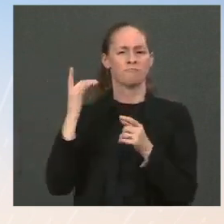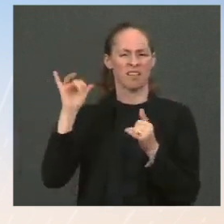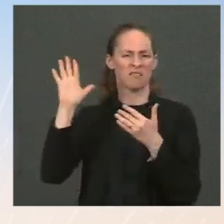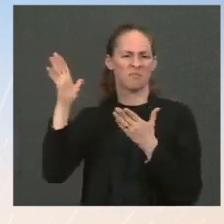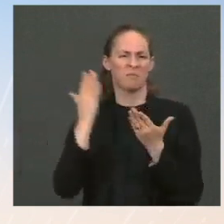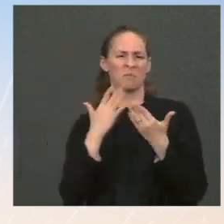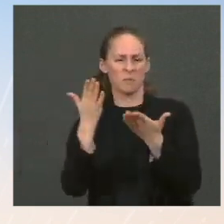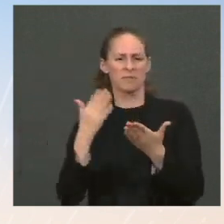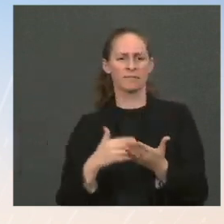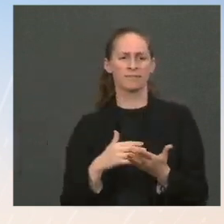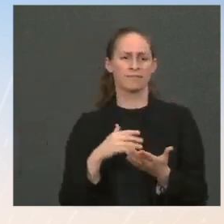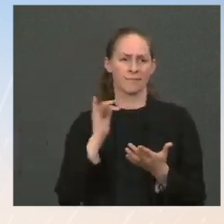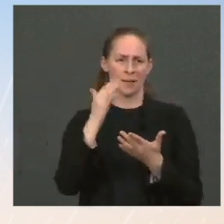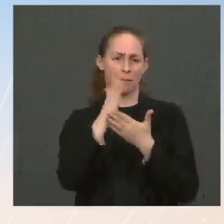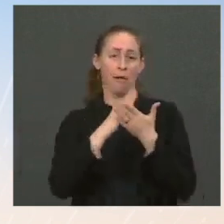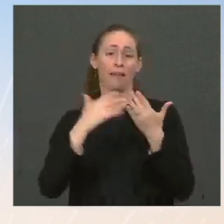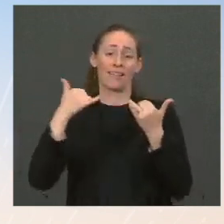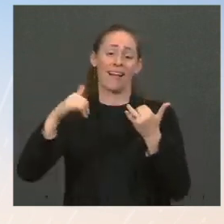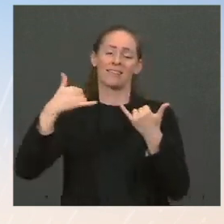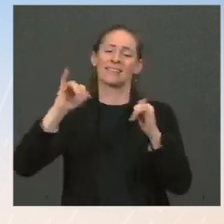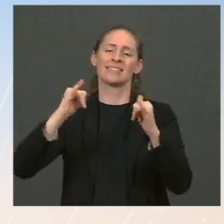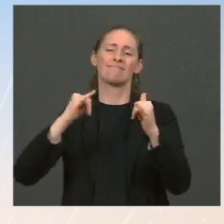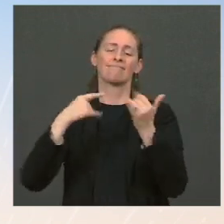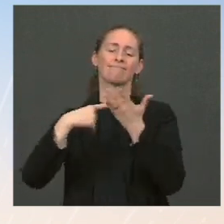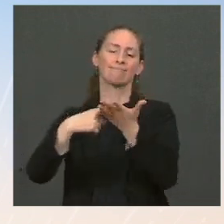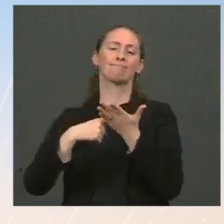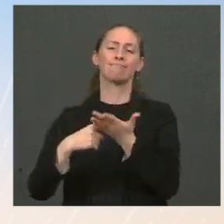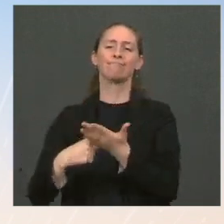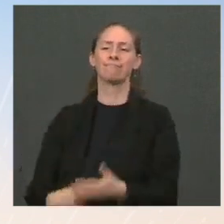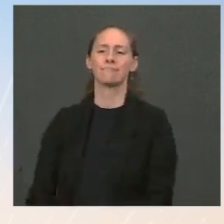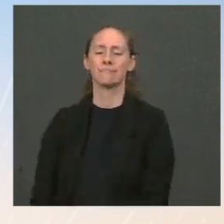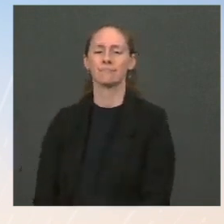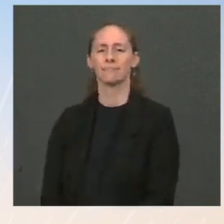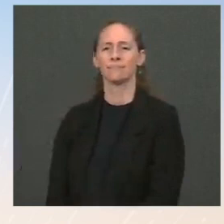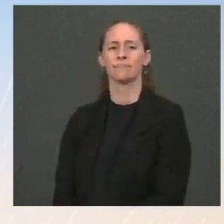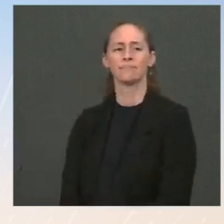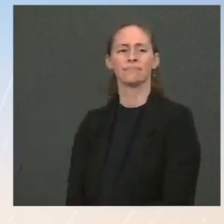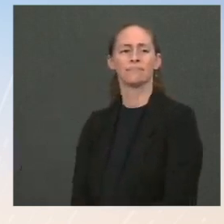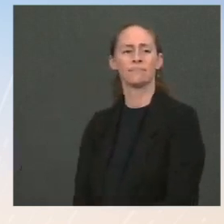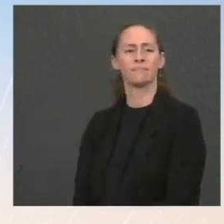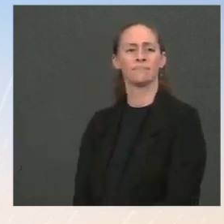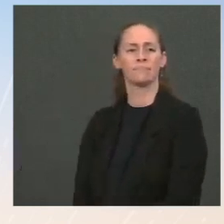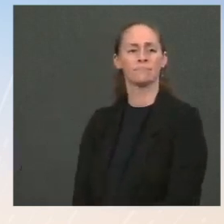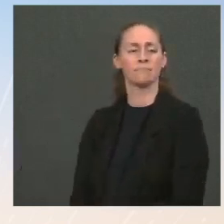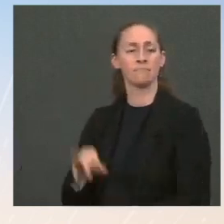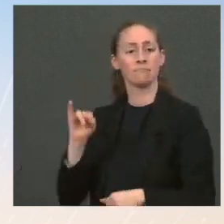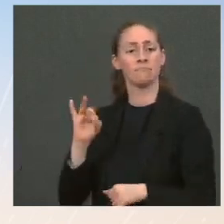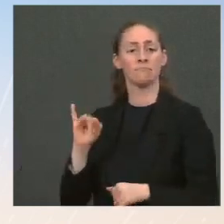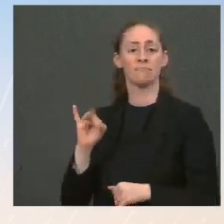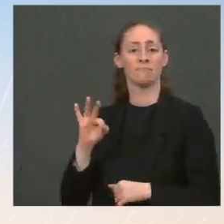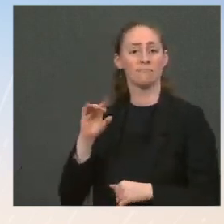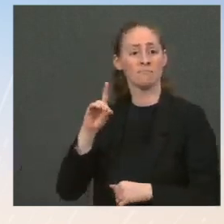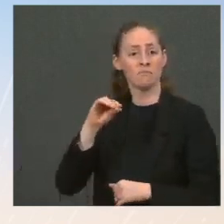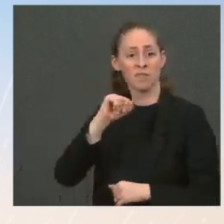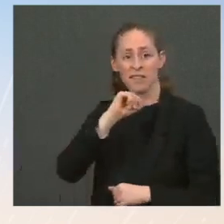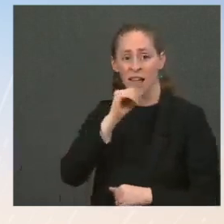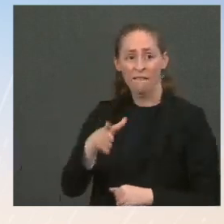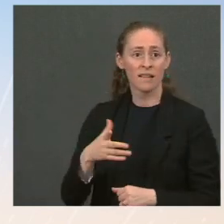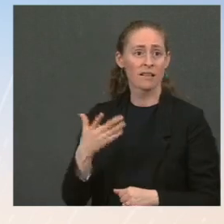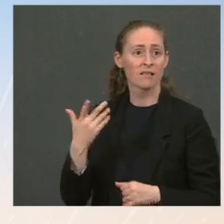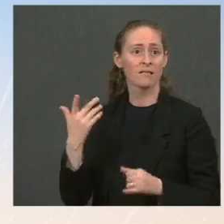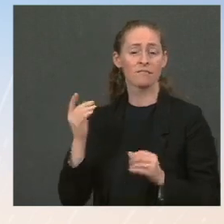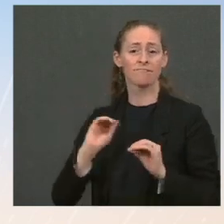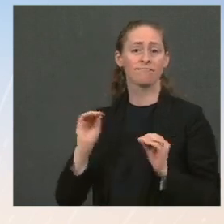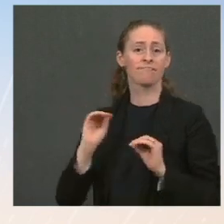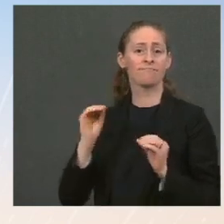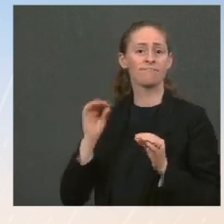part of the discussion as we speak. And earlier, you just said that if you all don't act on some of this social spending, you're not going to have the opportunity to do it for